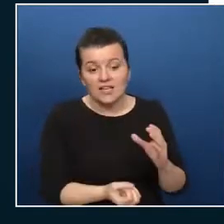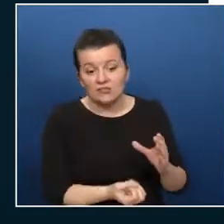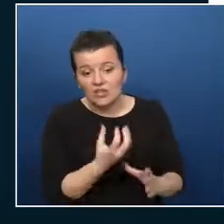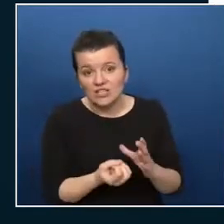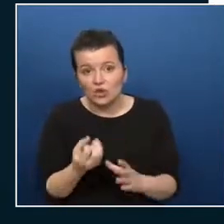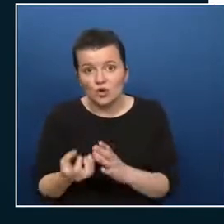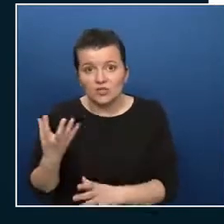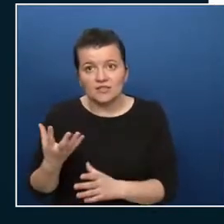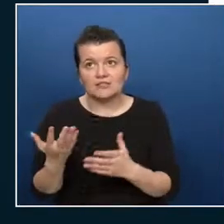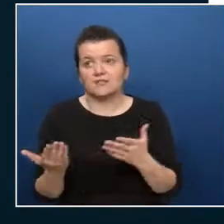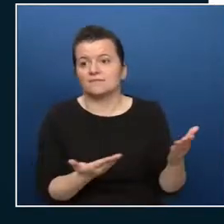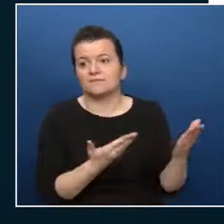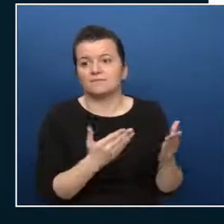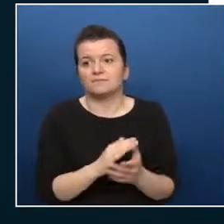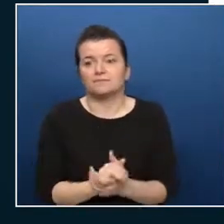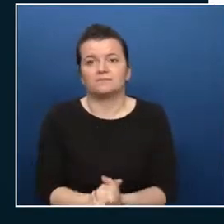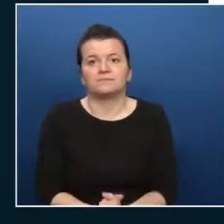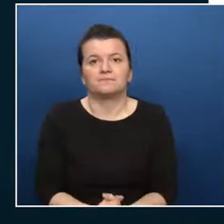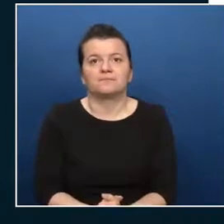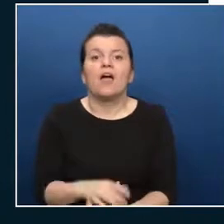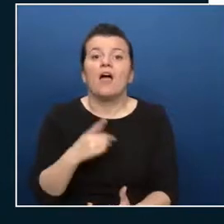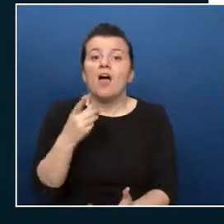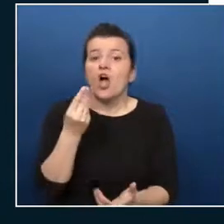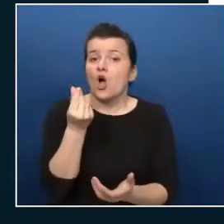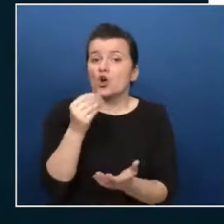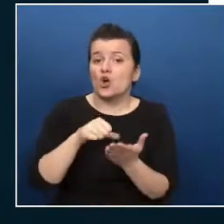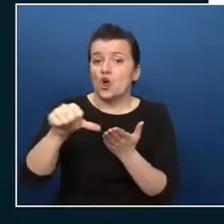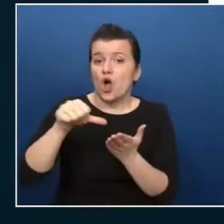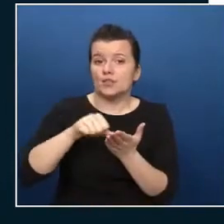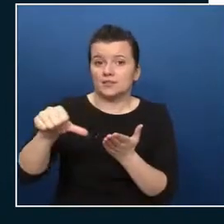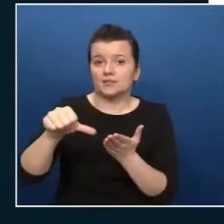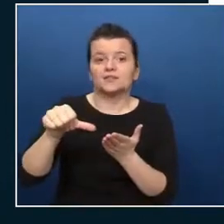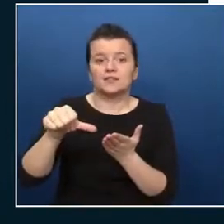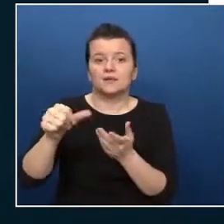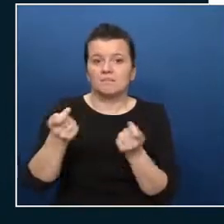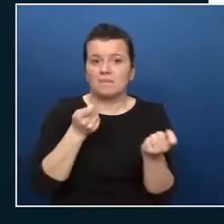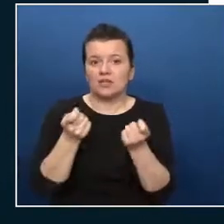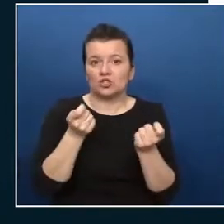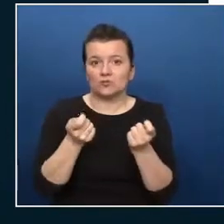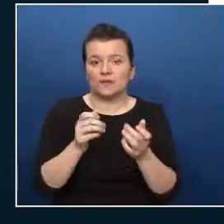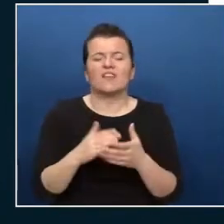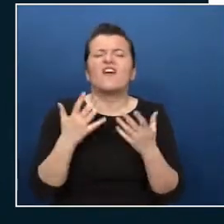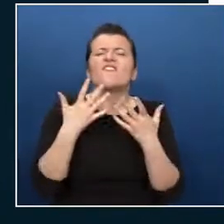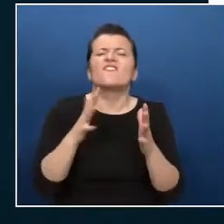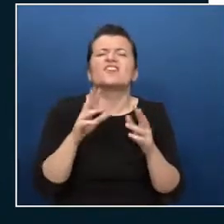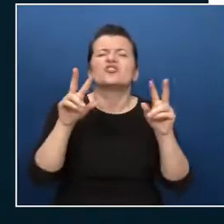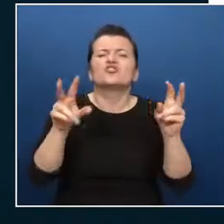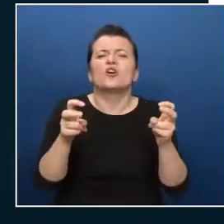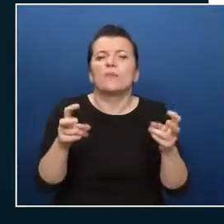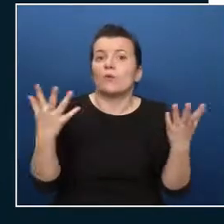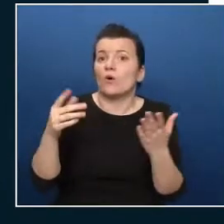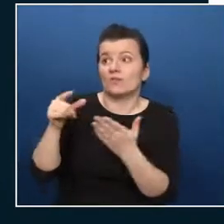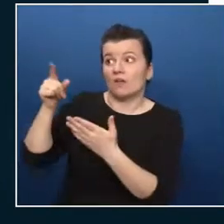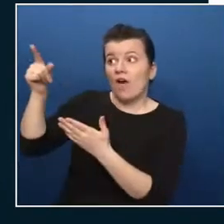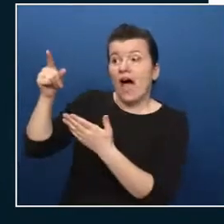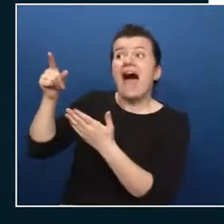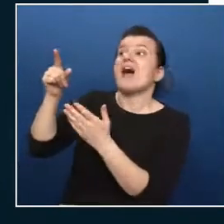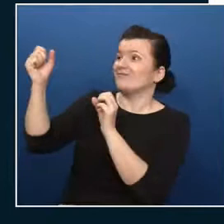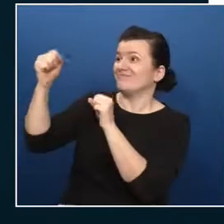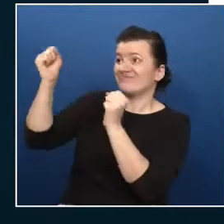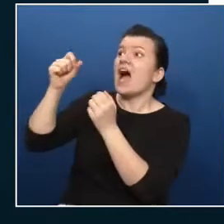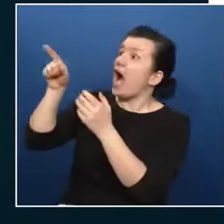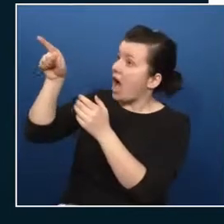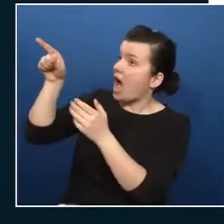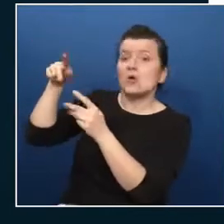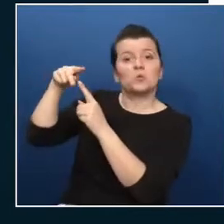next is cost management we already talked a little bit about paying what you use pay as you